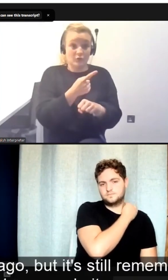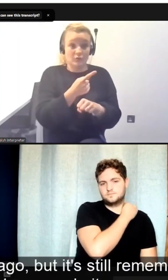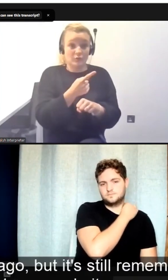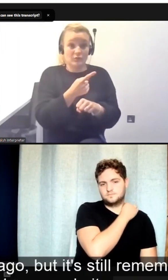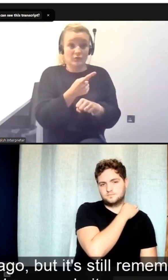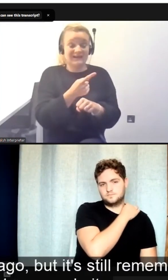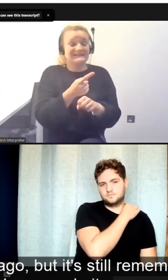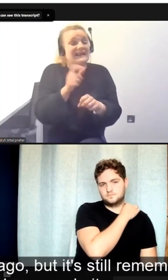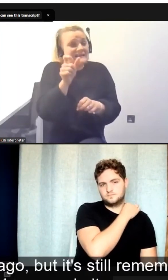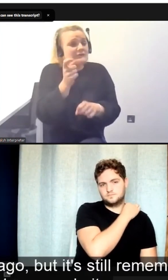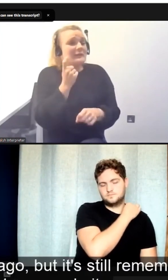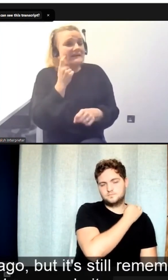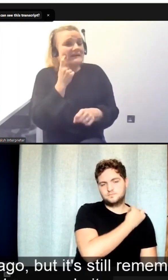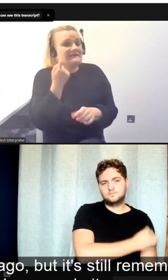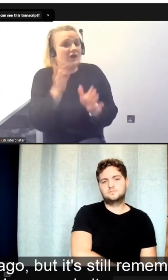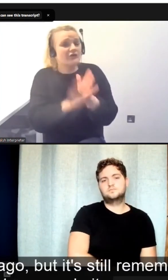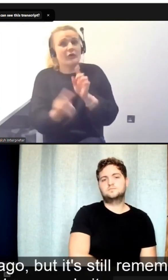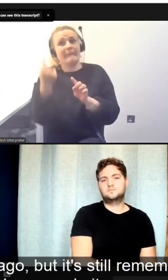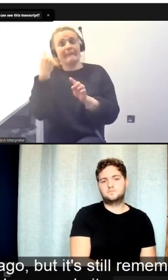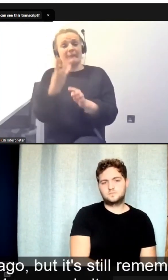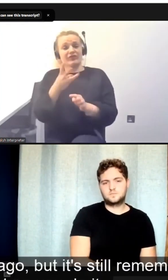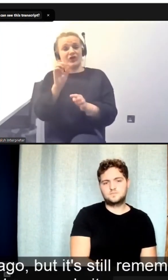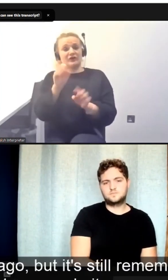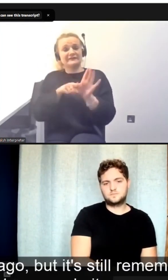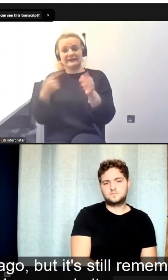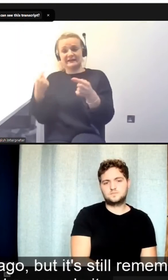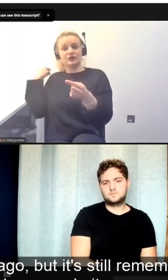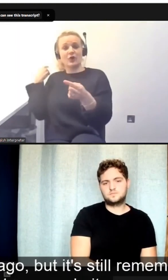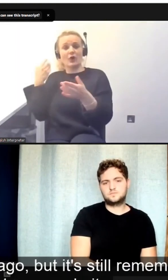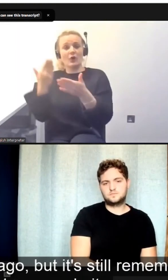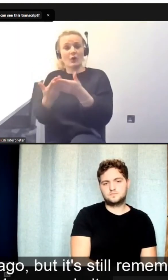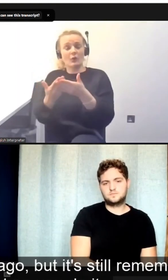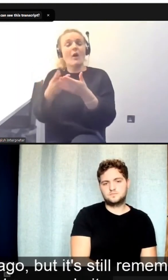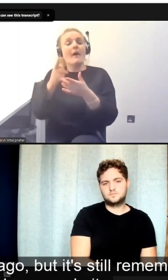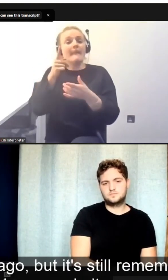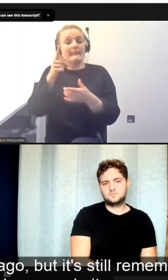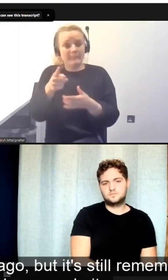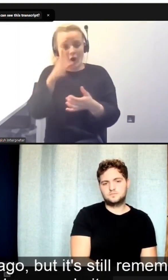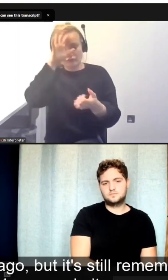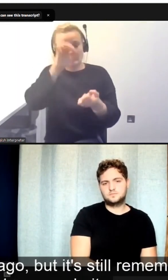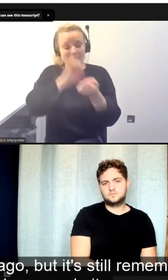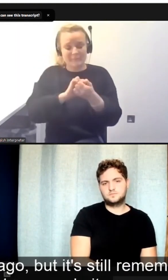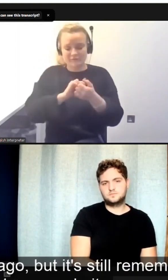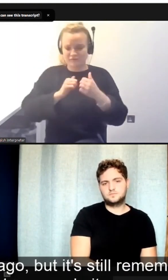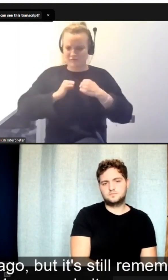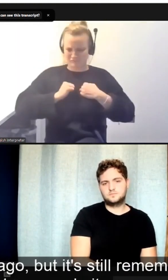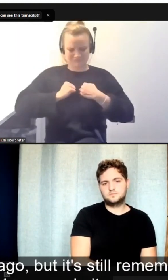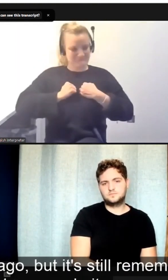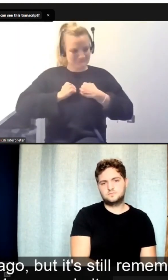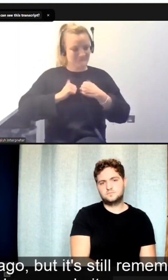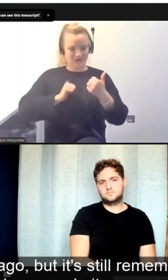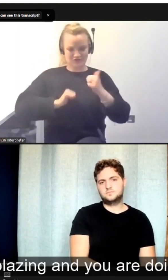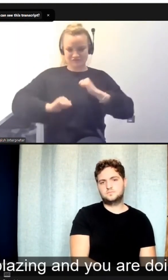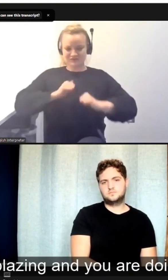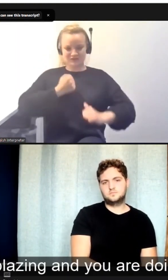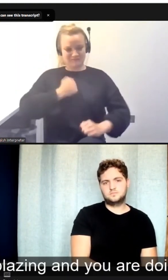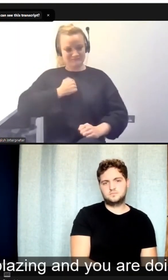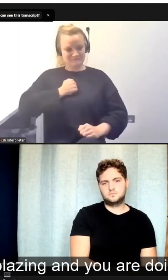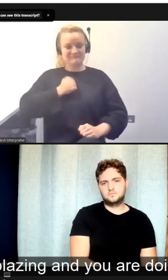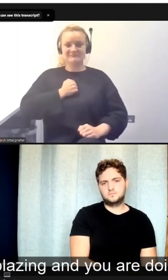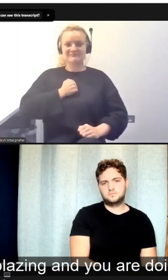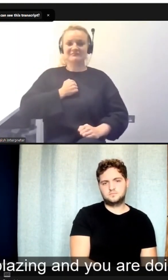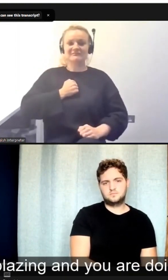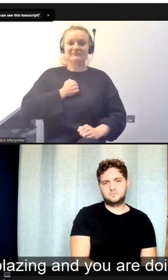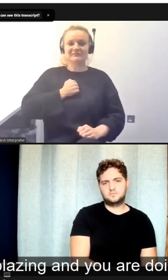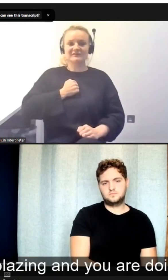It's a bit easier than it was 30 years ago. But it's still remember to congratulate yourself when you do it. Because